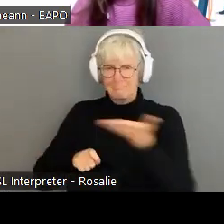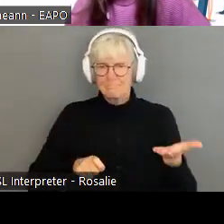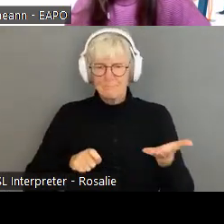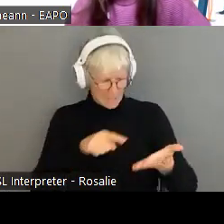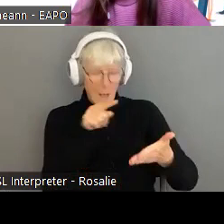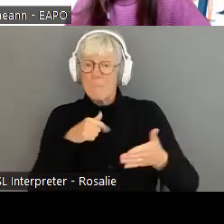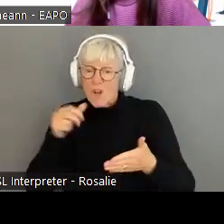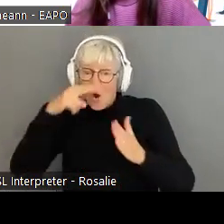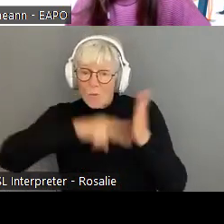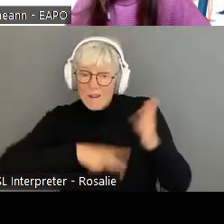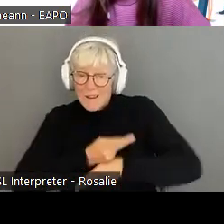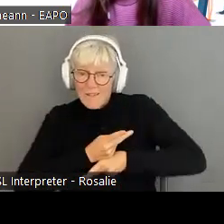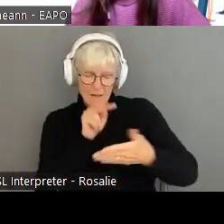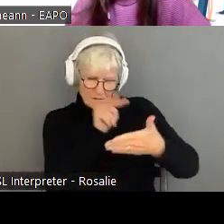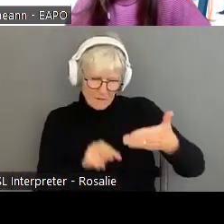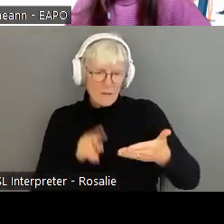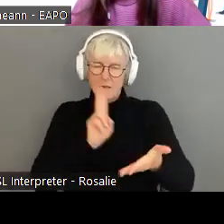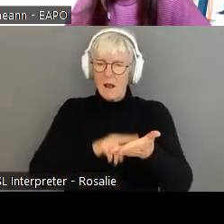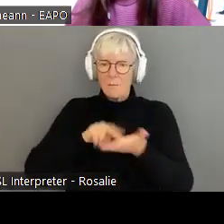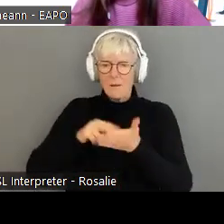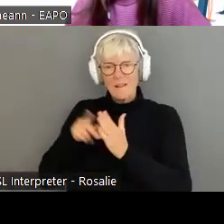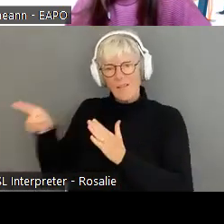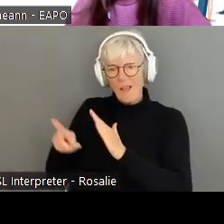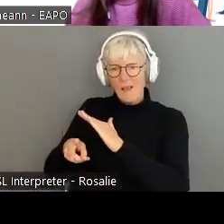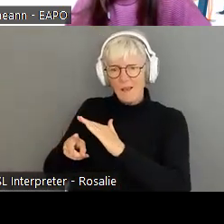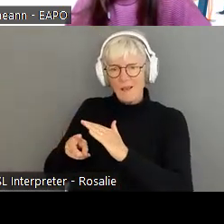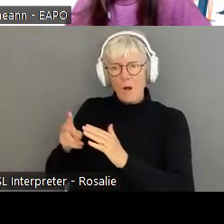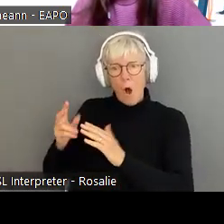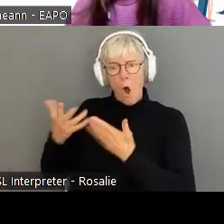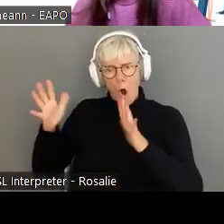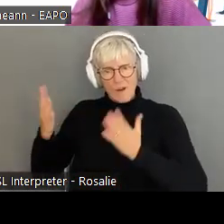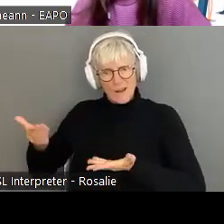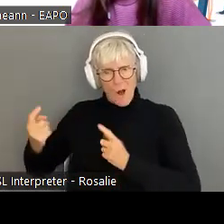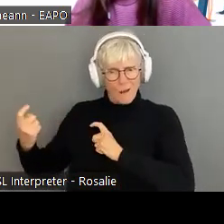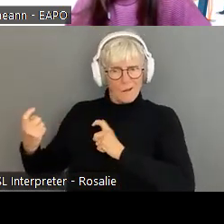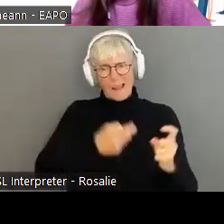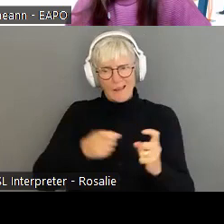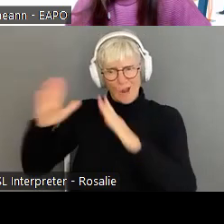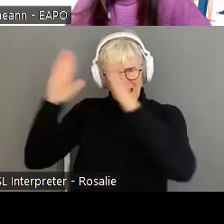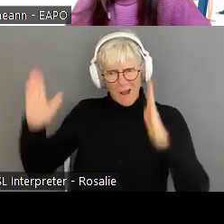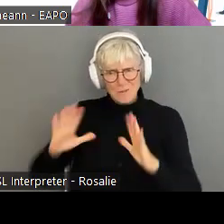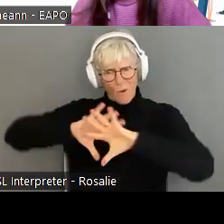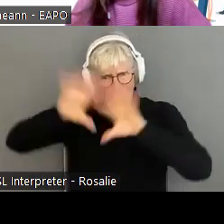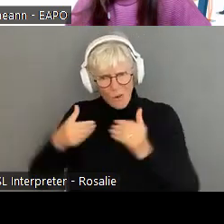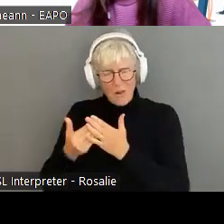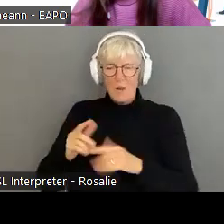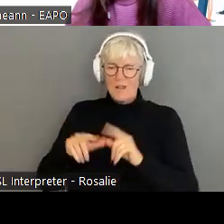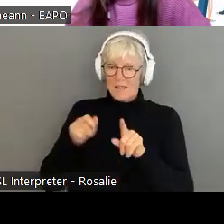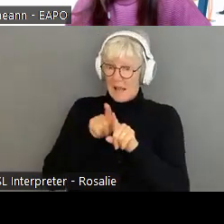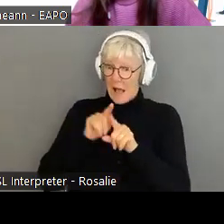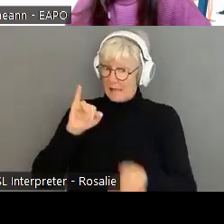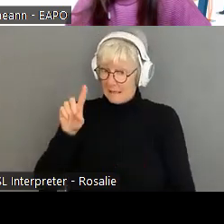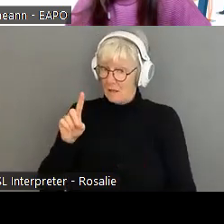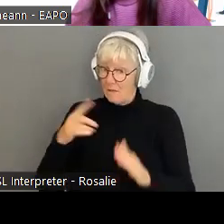it, unfortunately, because it is linked to identity fraud. Um, but, all this to say is that, you know, if, if you're ever signing a